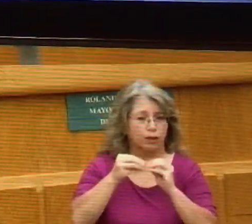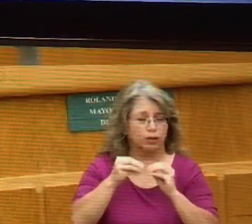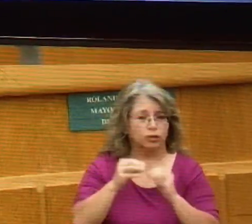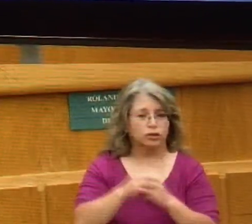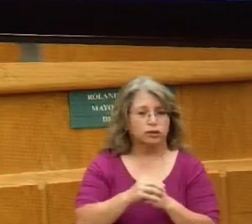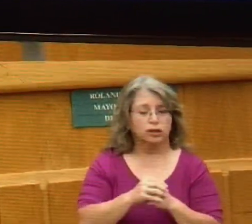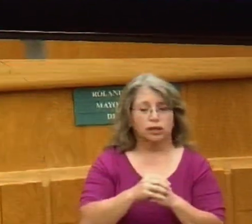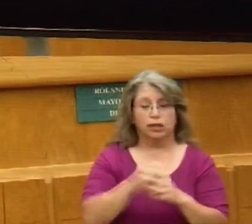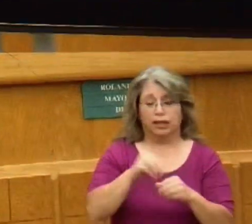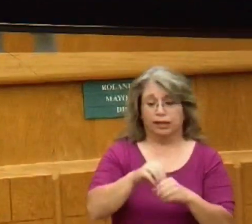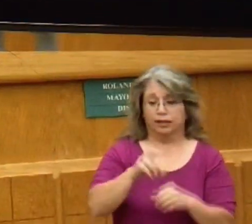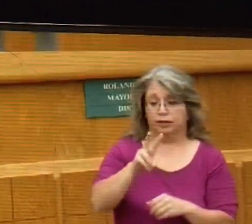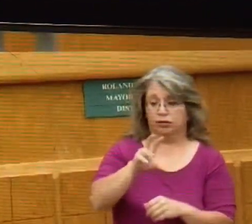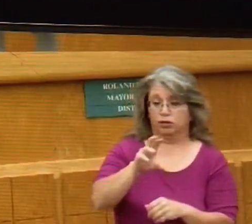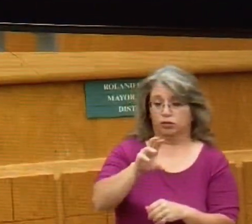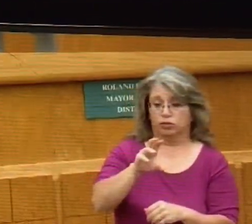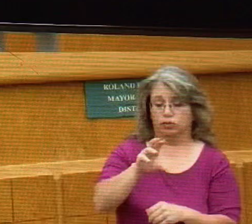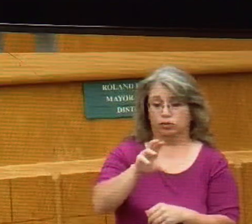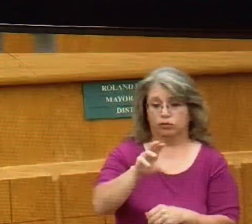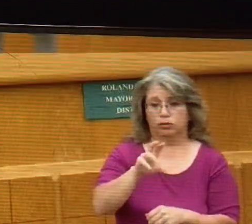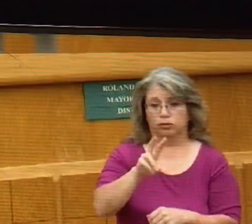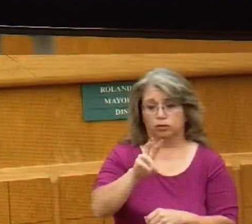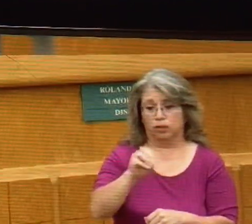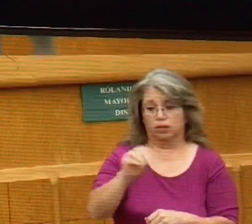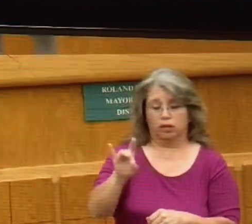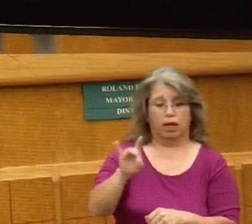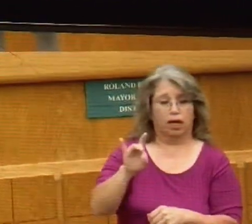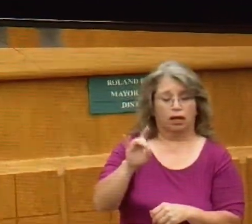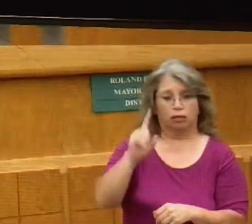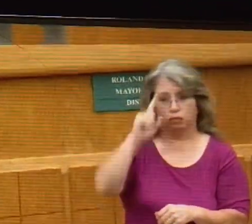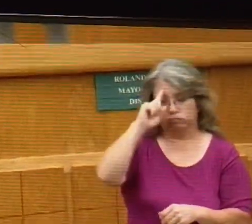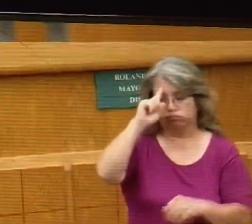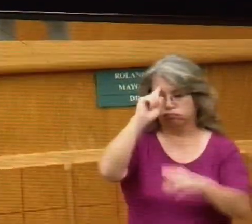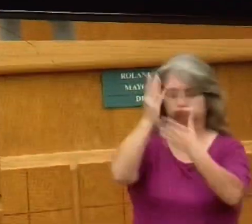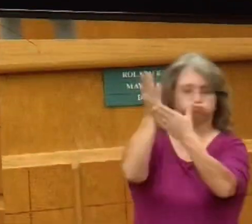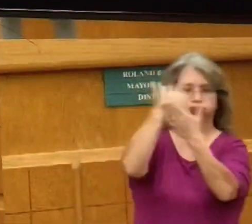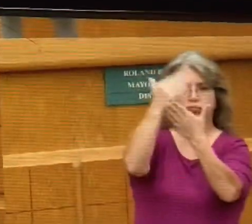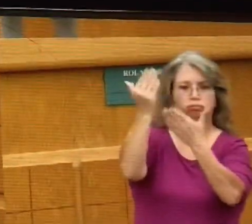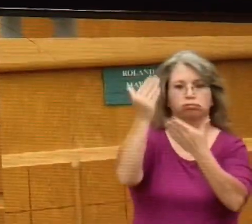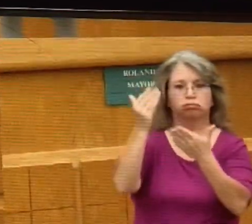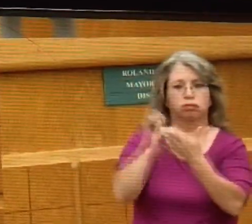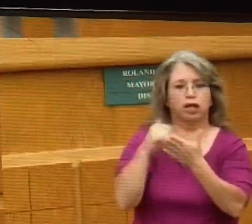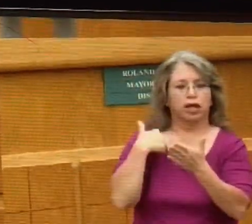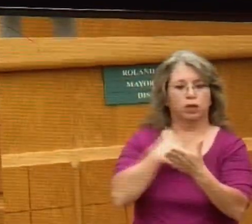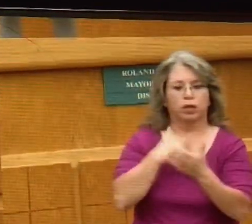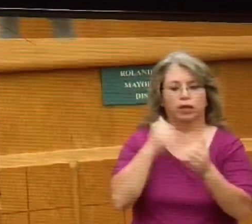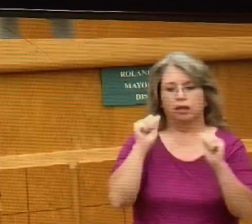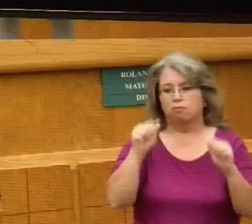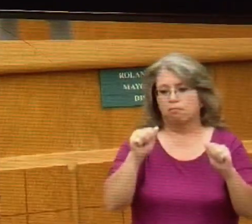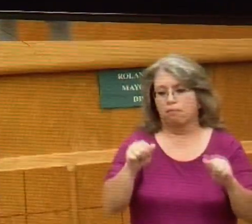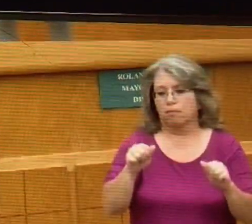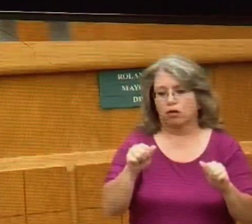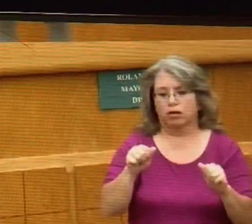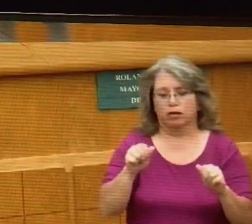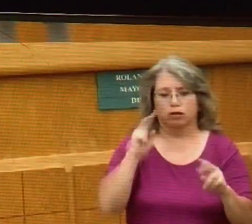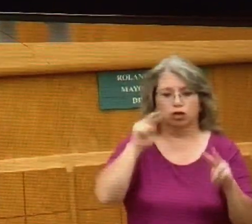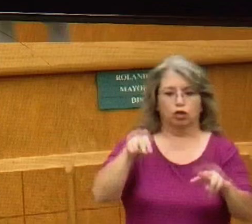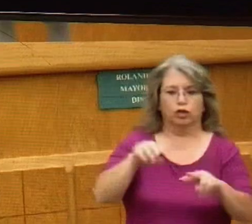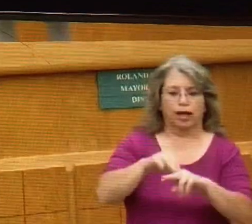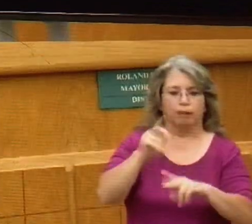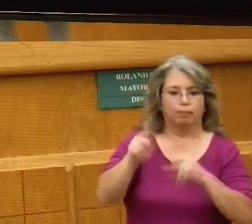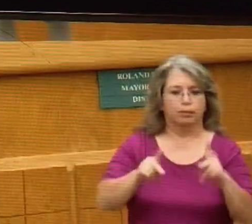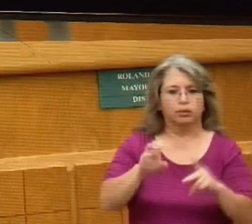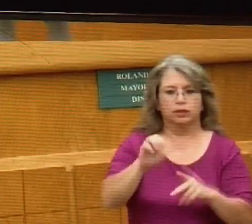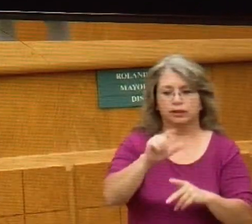it was mind-blowing that we might be able to look at everybody's cell phone and figure out where the bad guy was or what people are doing. Here